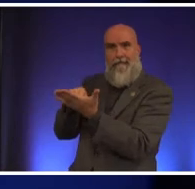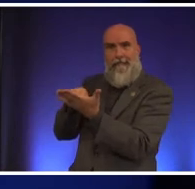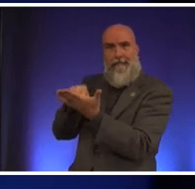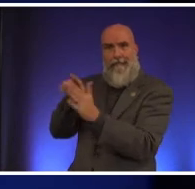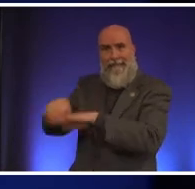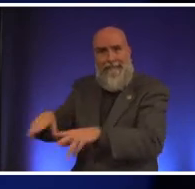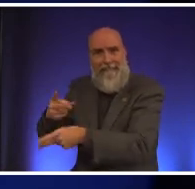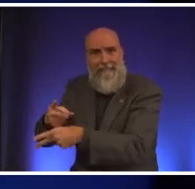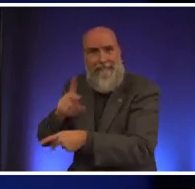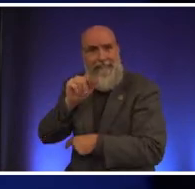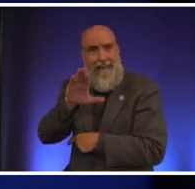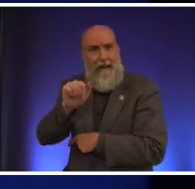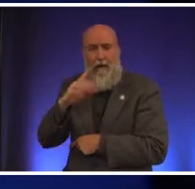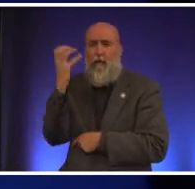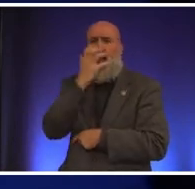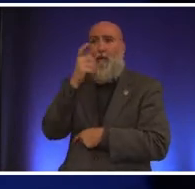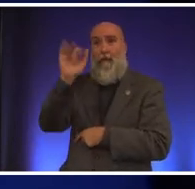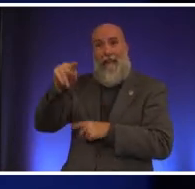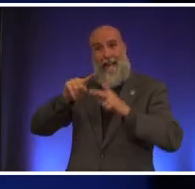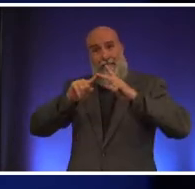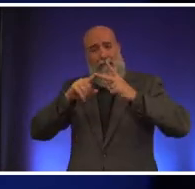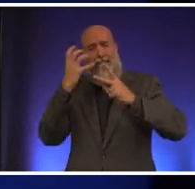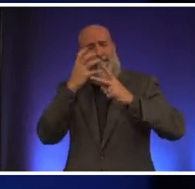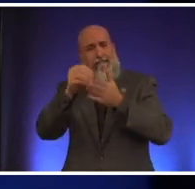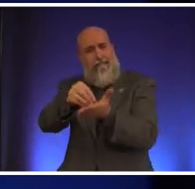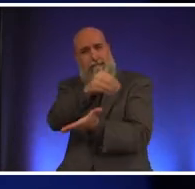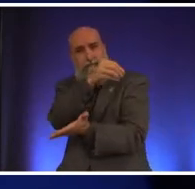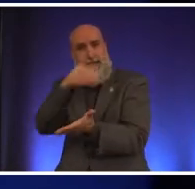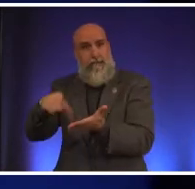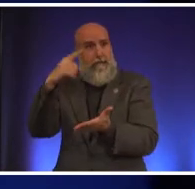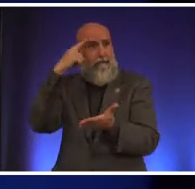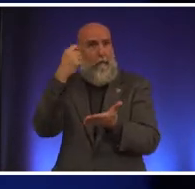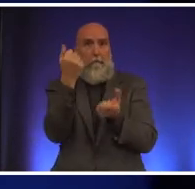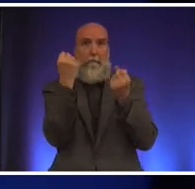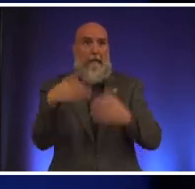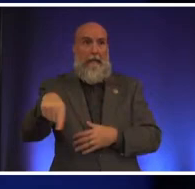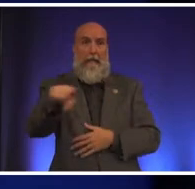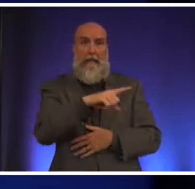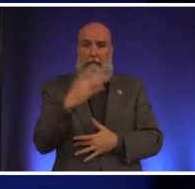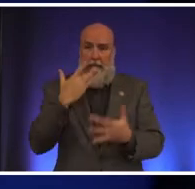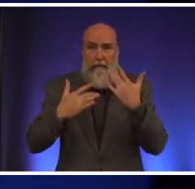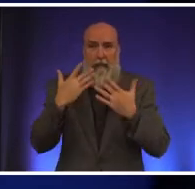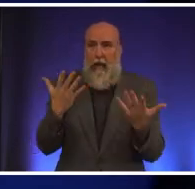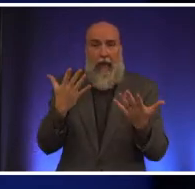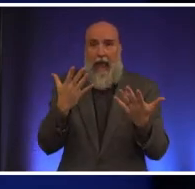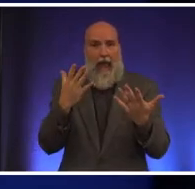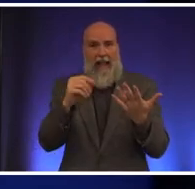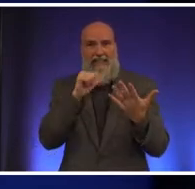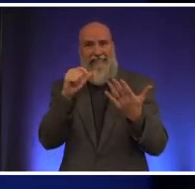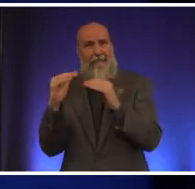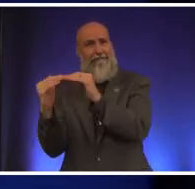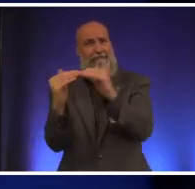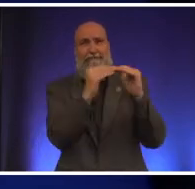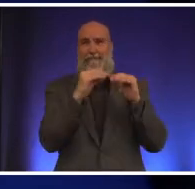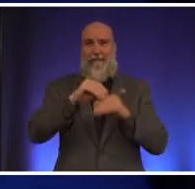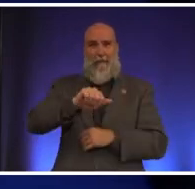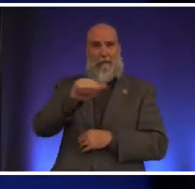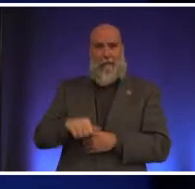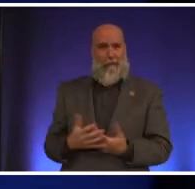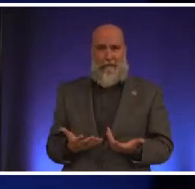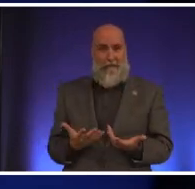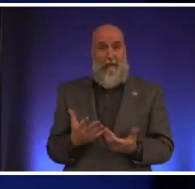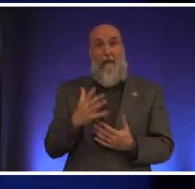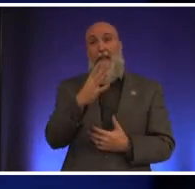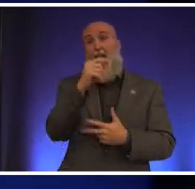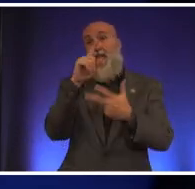typically the second largest expense in many households and it's not equitable in austin texas and